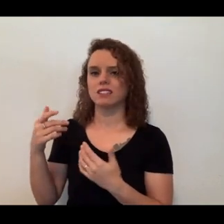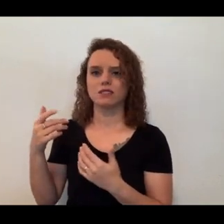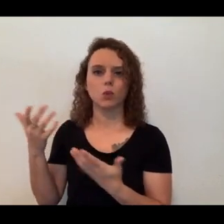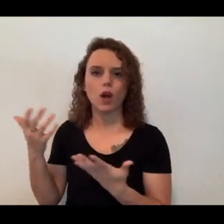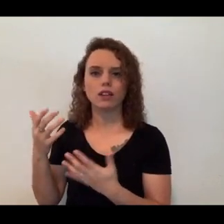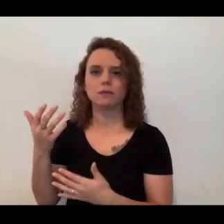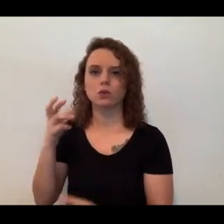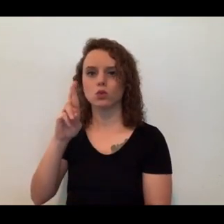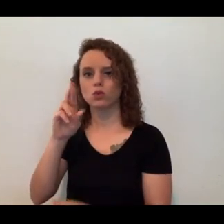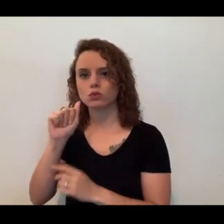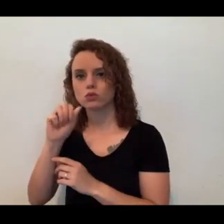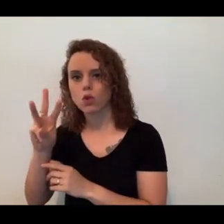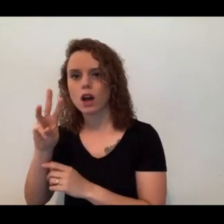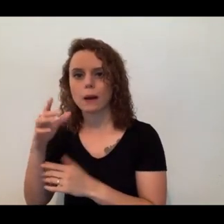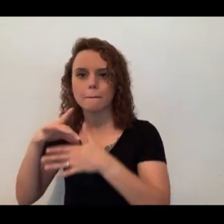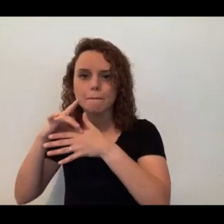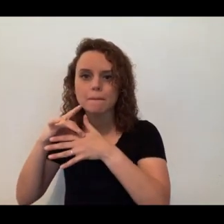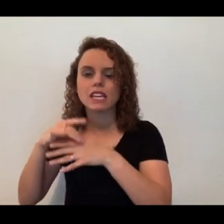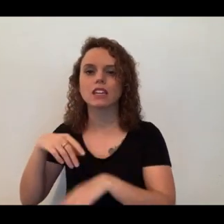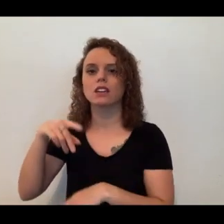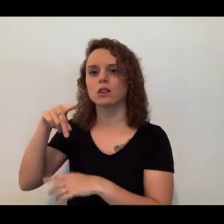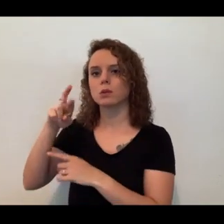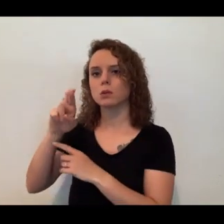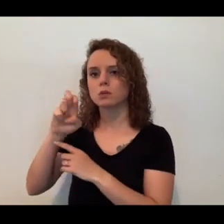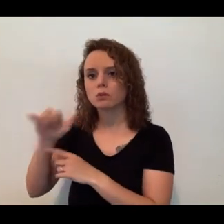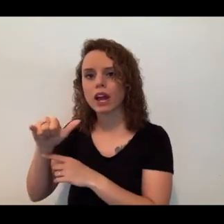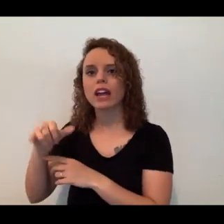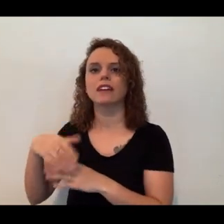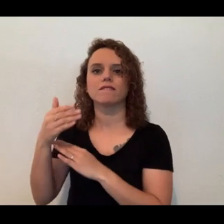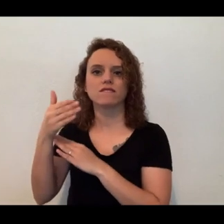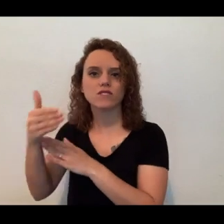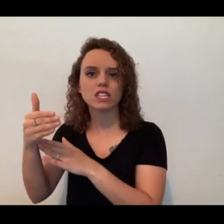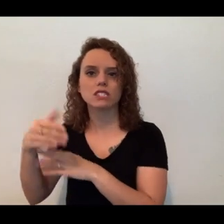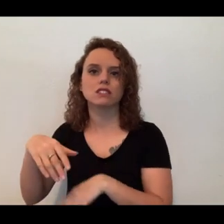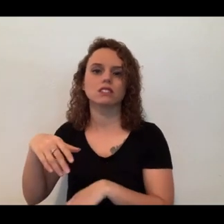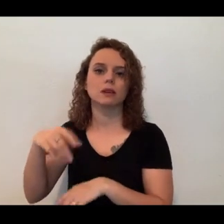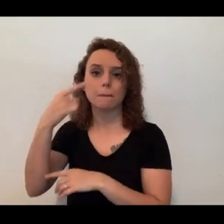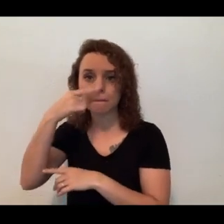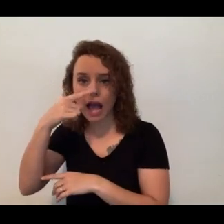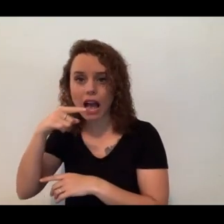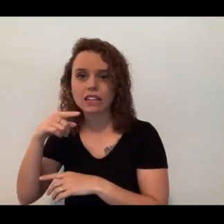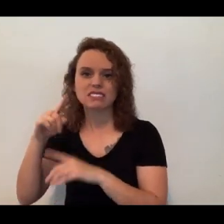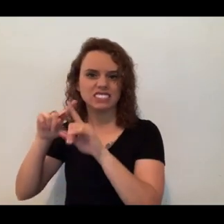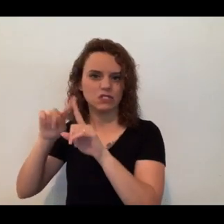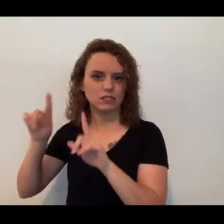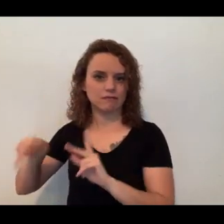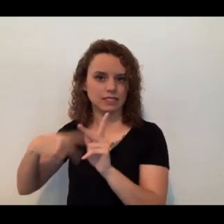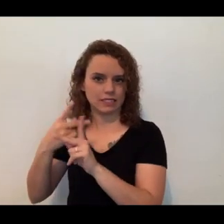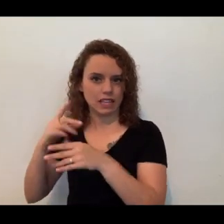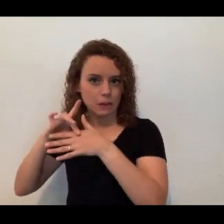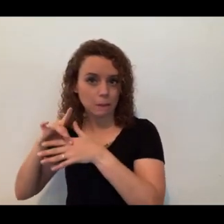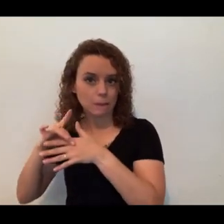fish, mice, and sometimes other novel meat that is going to be really nutritious and delicious for her.